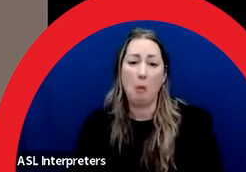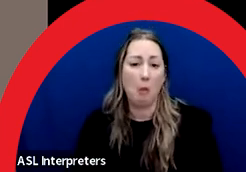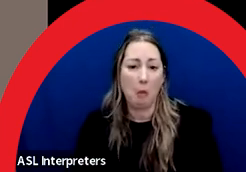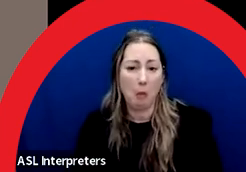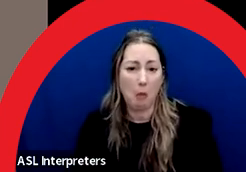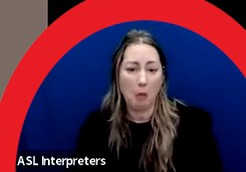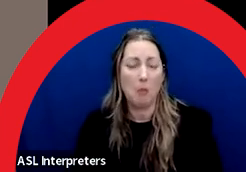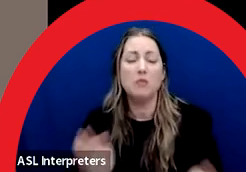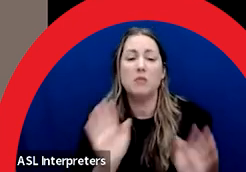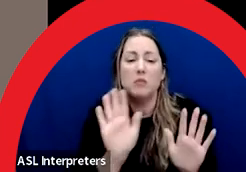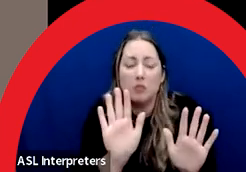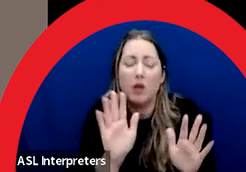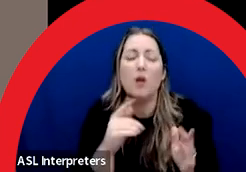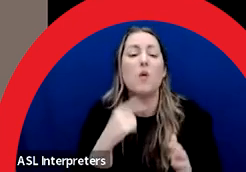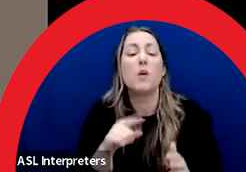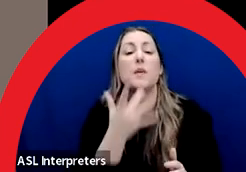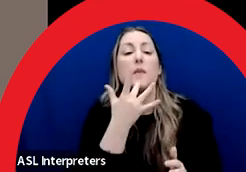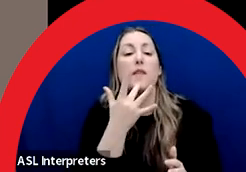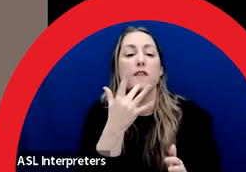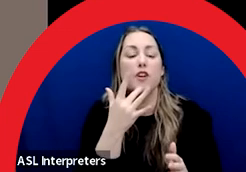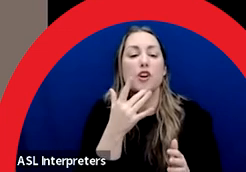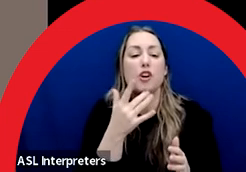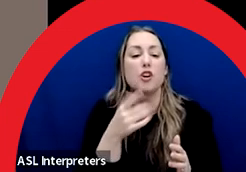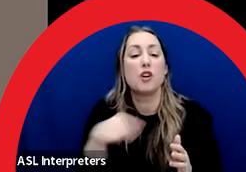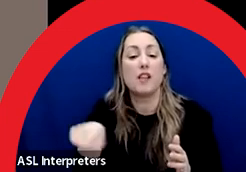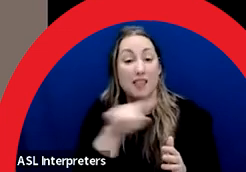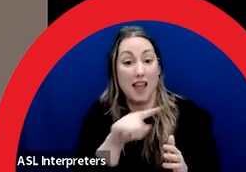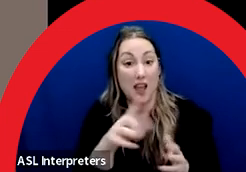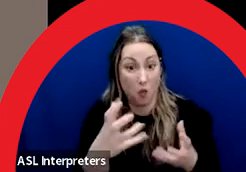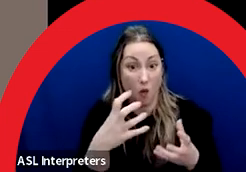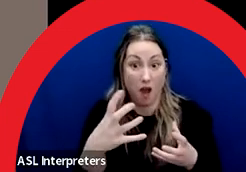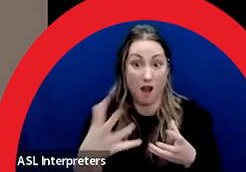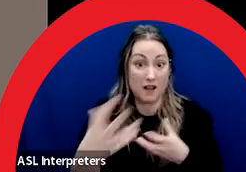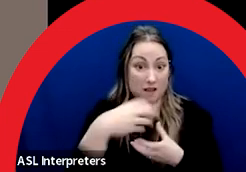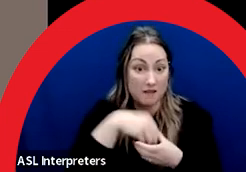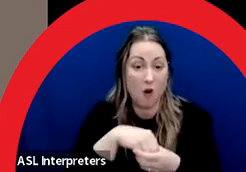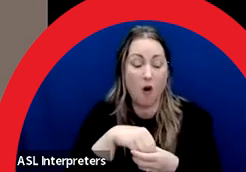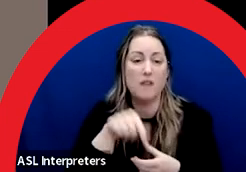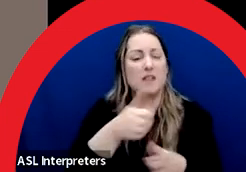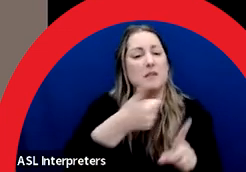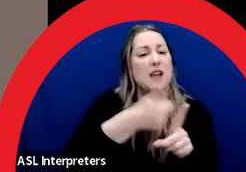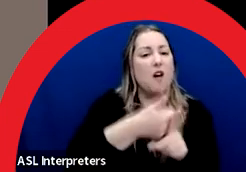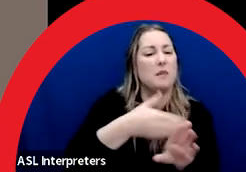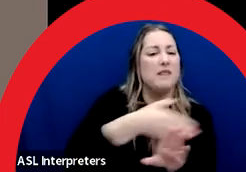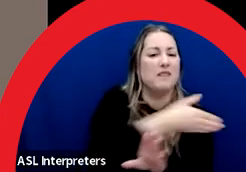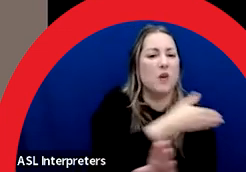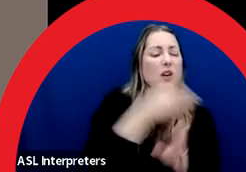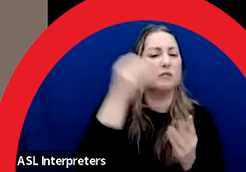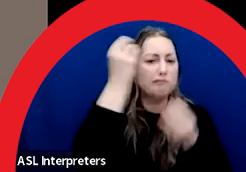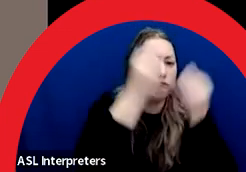that the selected artists develop a concept that is well informed through research and community engagement.